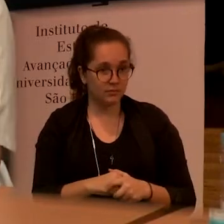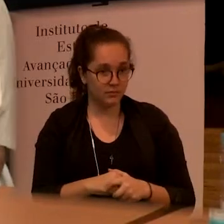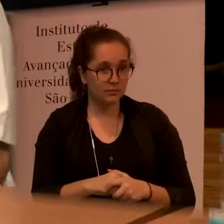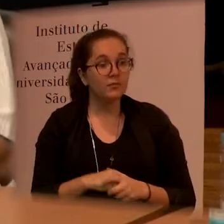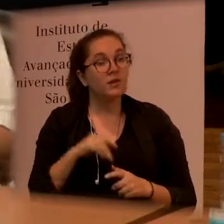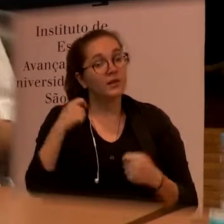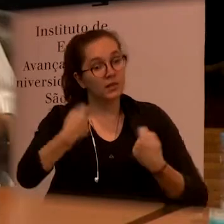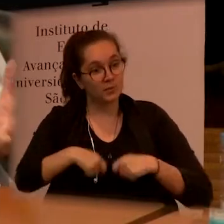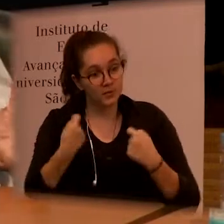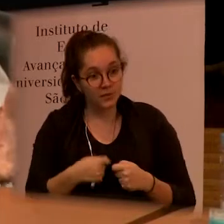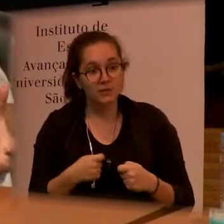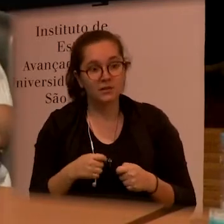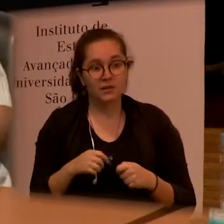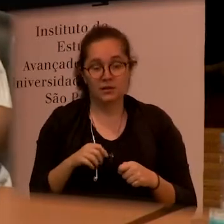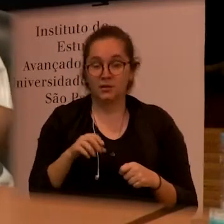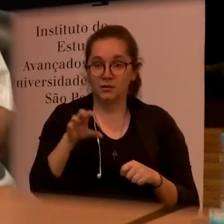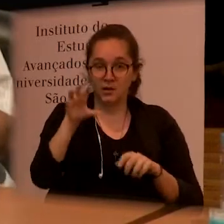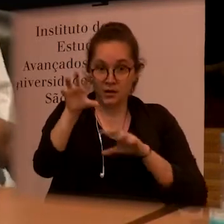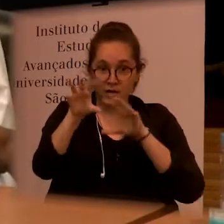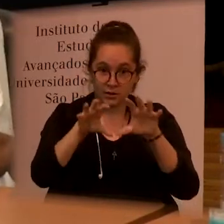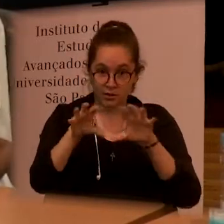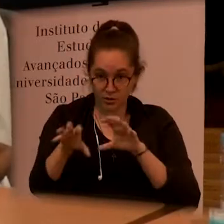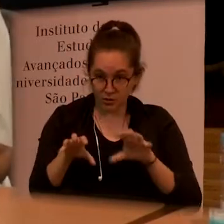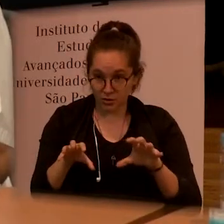and we should have regional characteristics